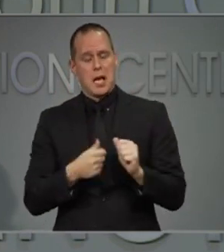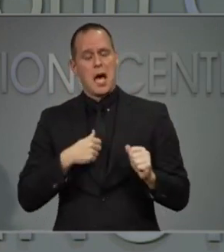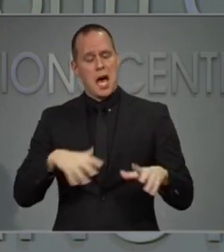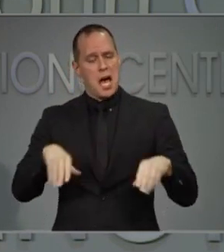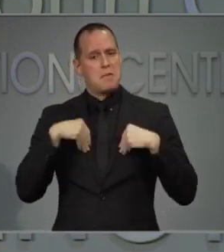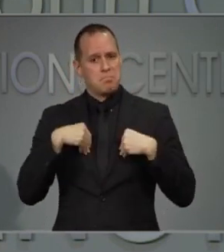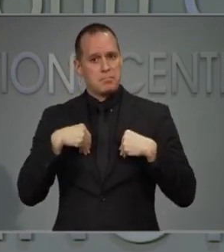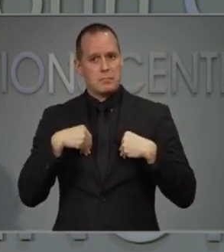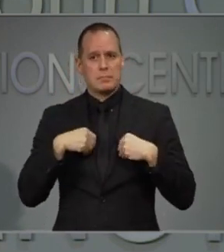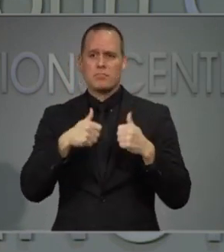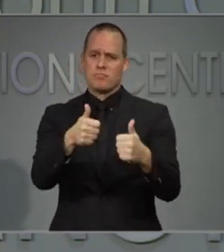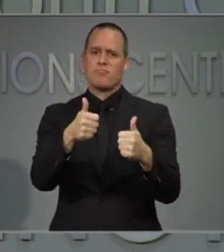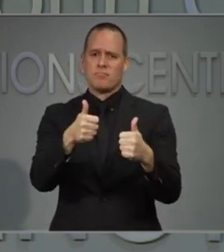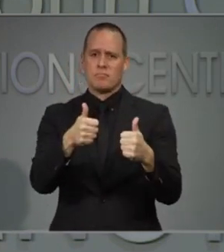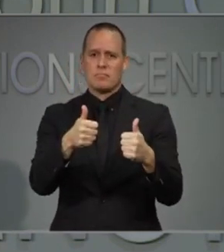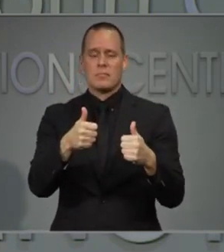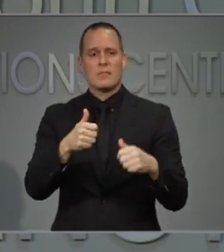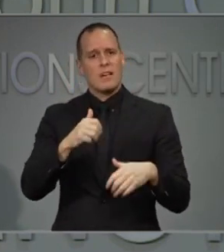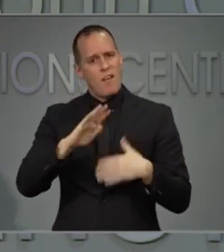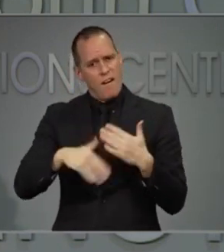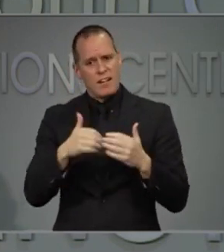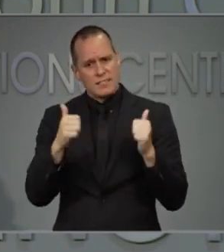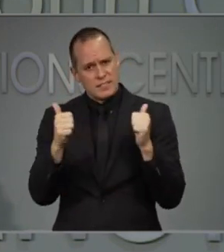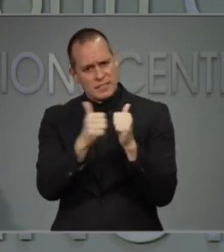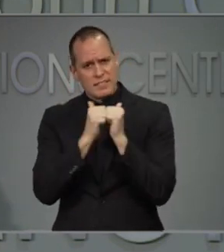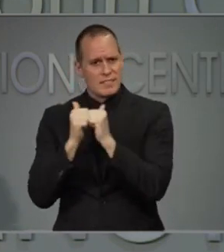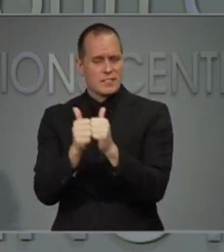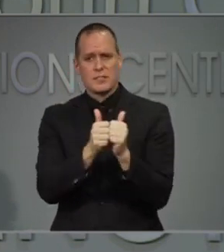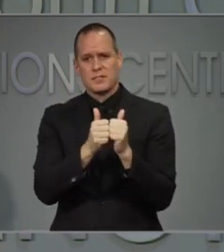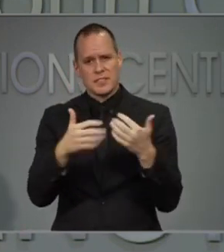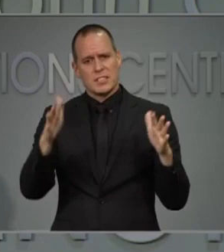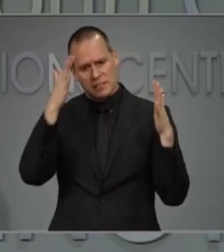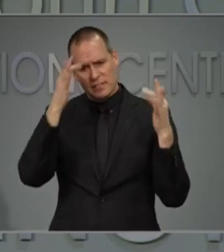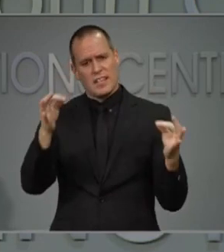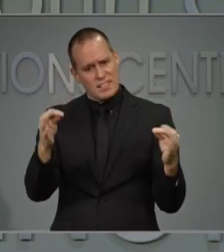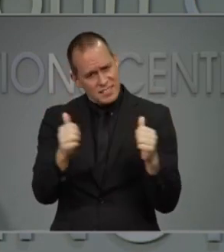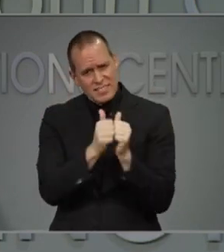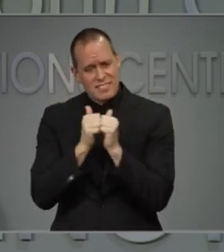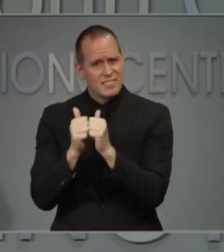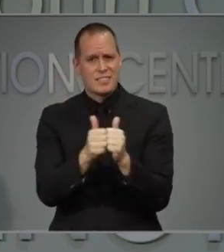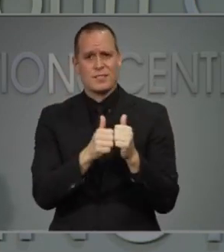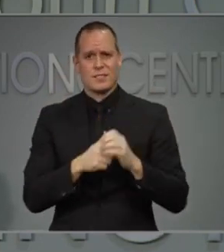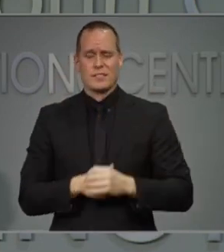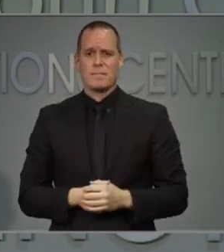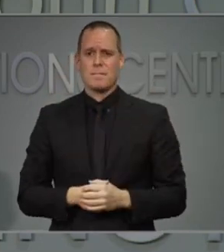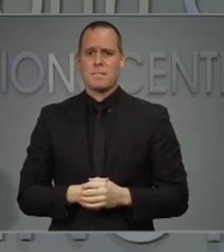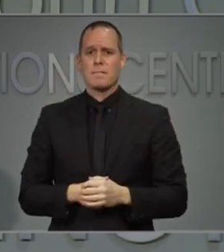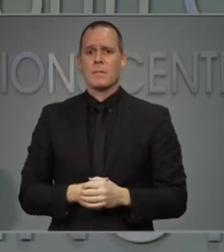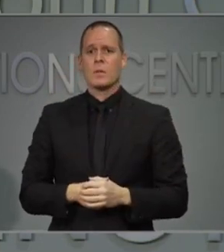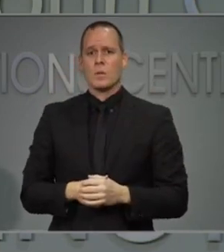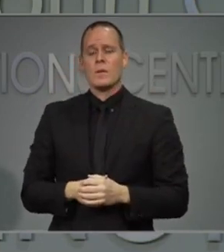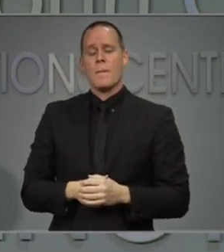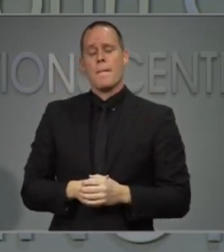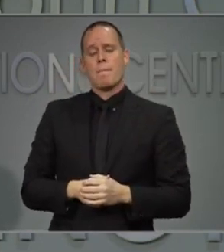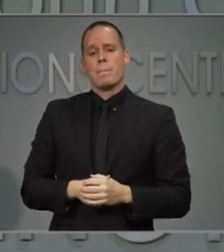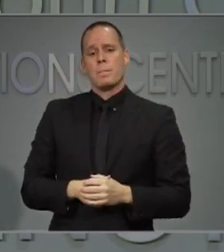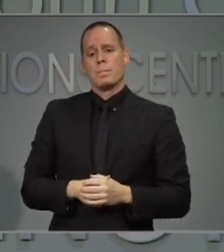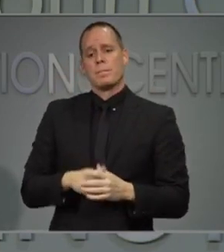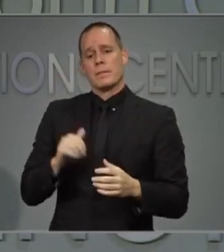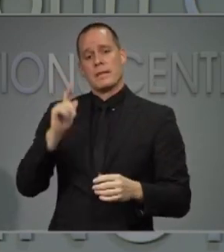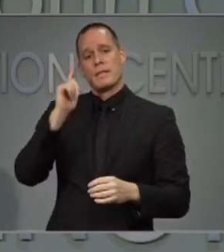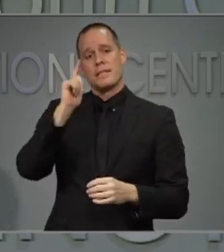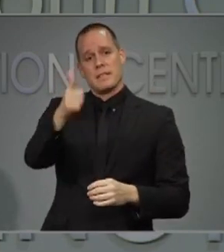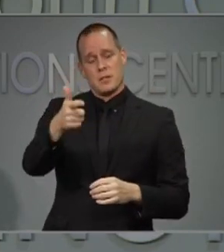through our own actions. We continue to plan for the days ahead when we ease restrictions